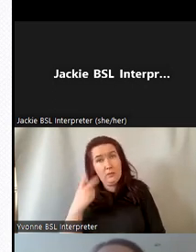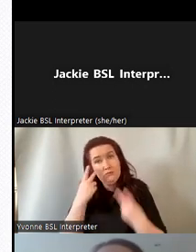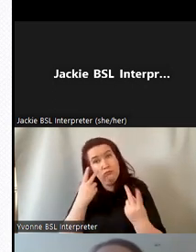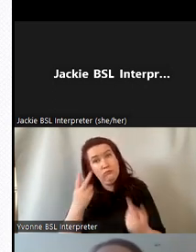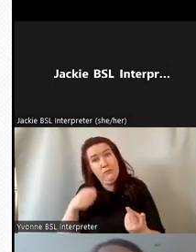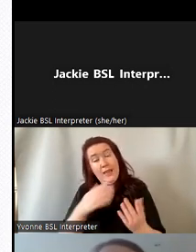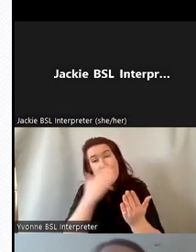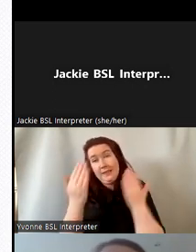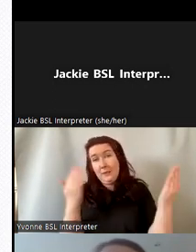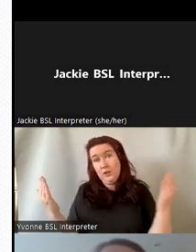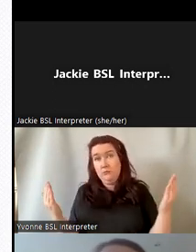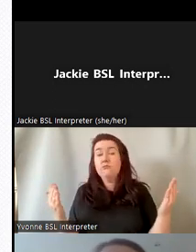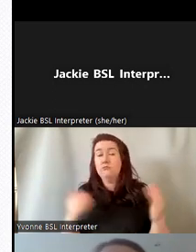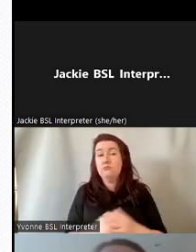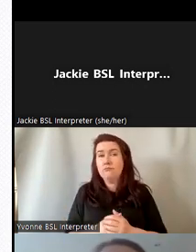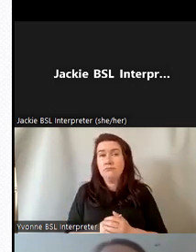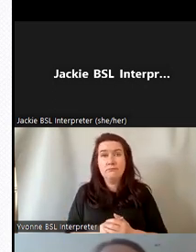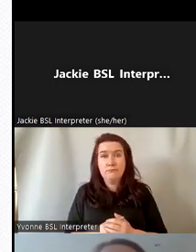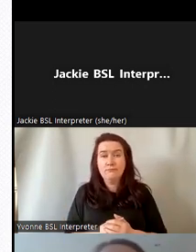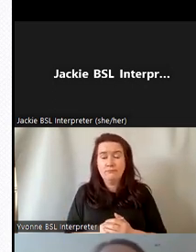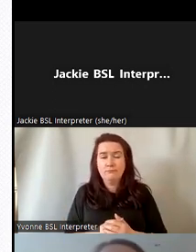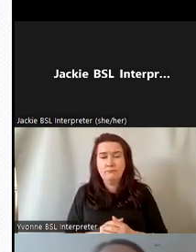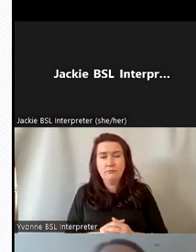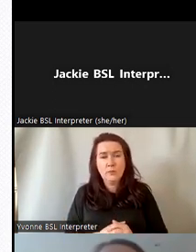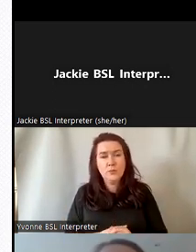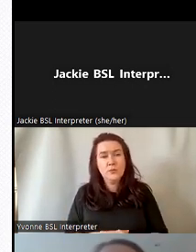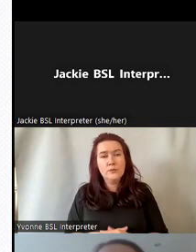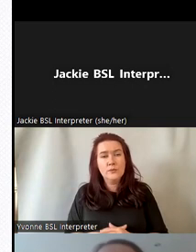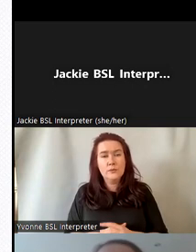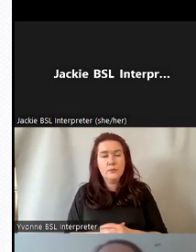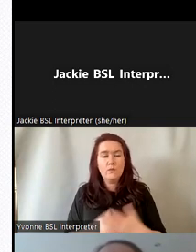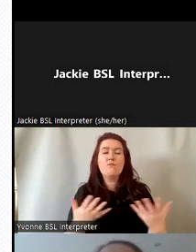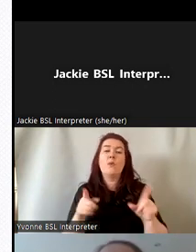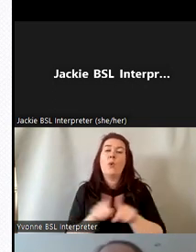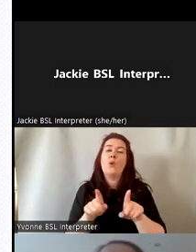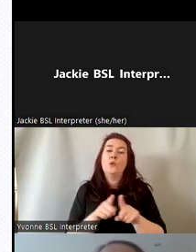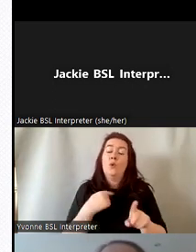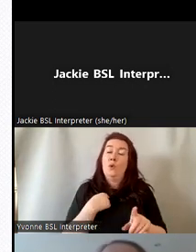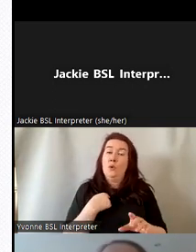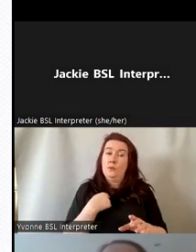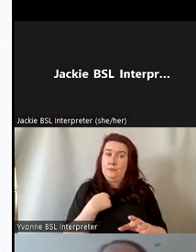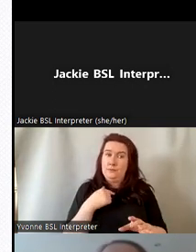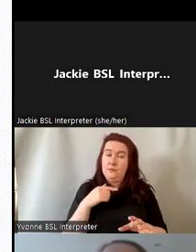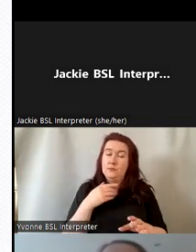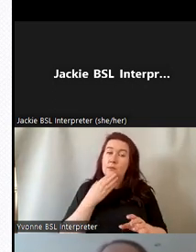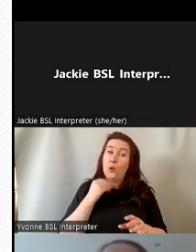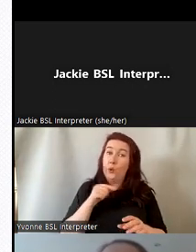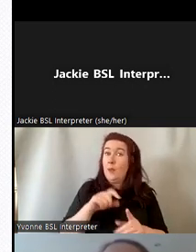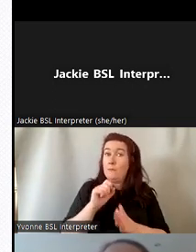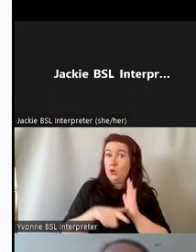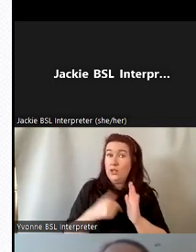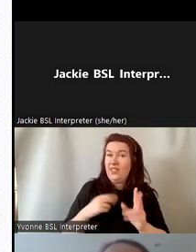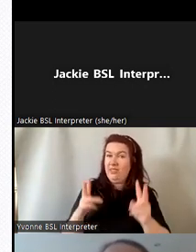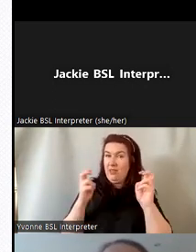that over over the course of the exhibition um we also used the project as the theme for our annual